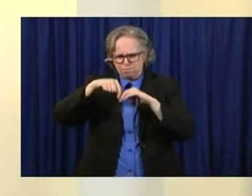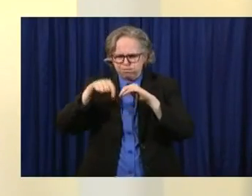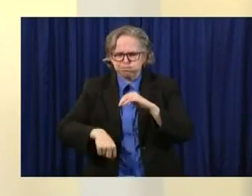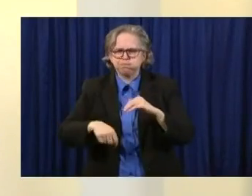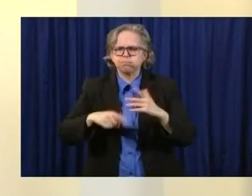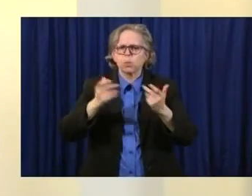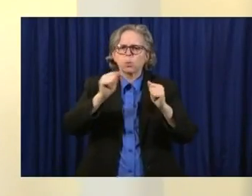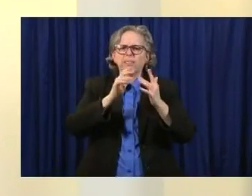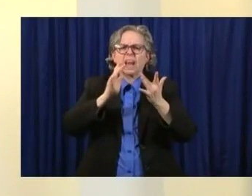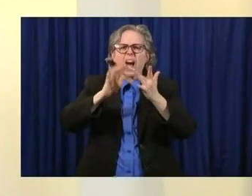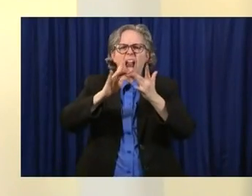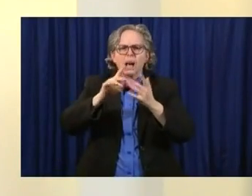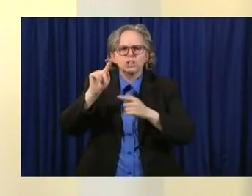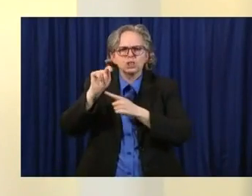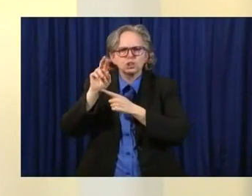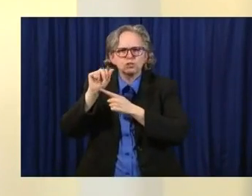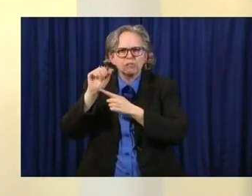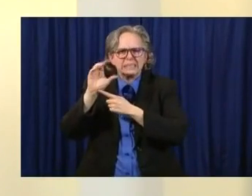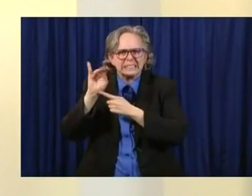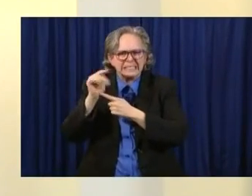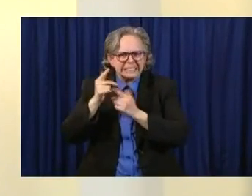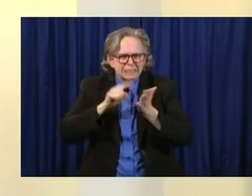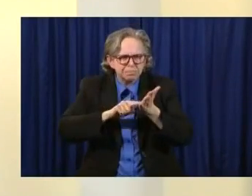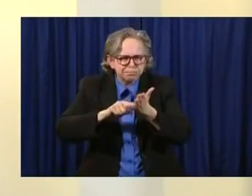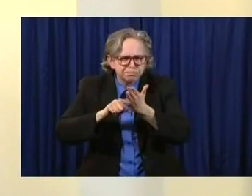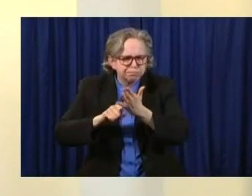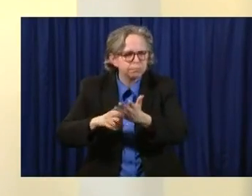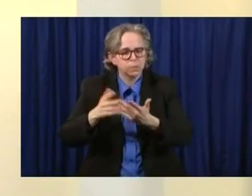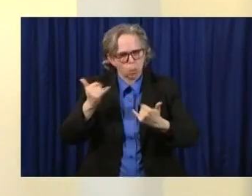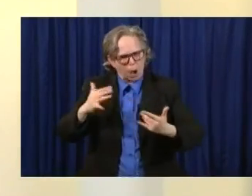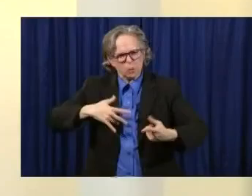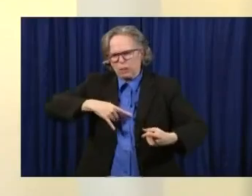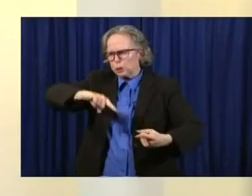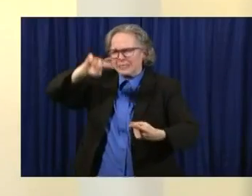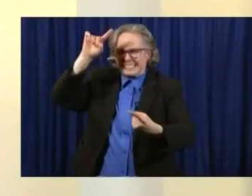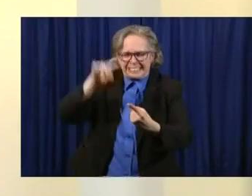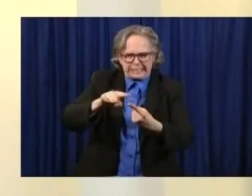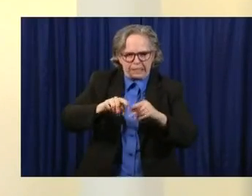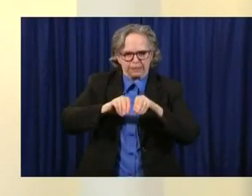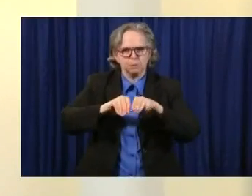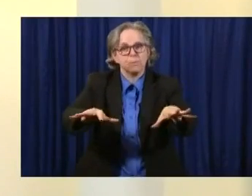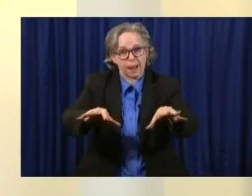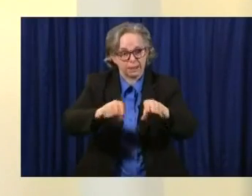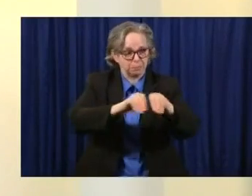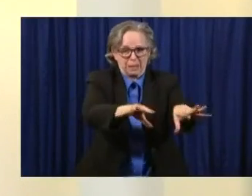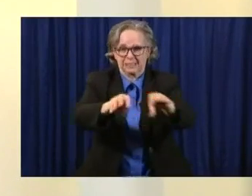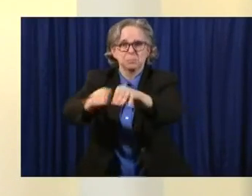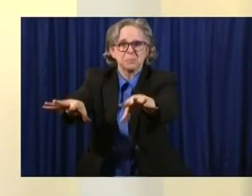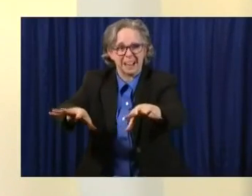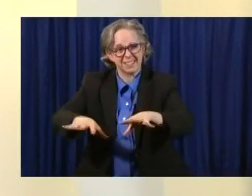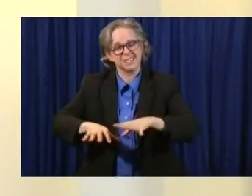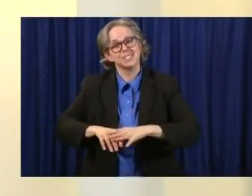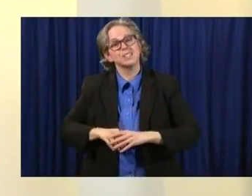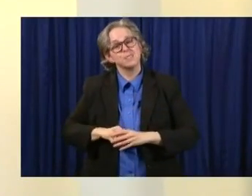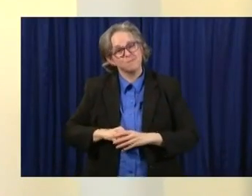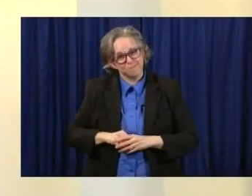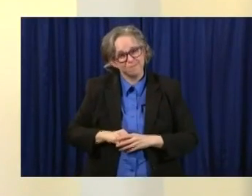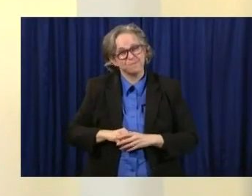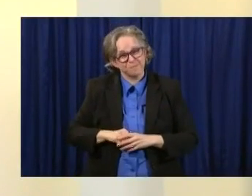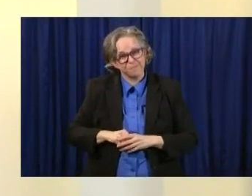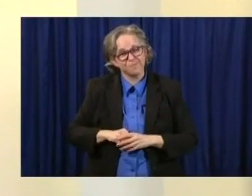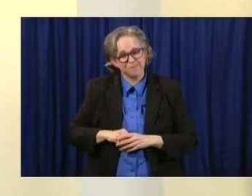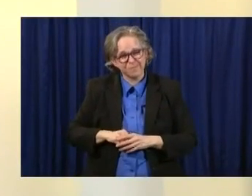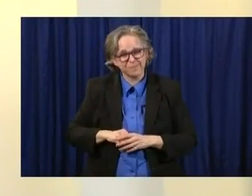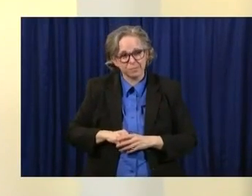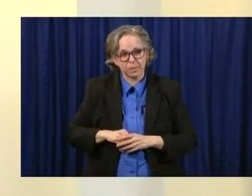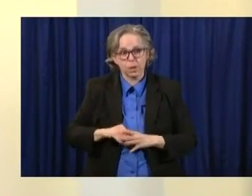try to decrease the spread of this disease. But as the governor said, we will be living with coronavirus for the foreseeable future.